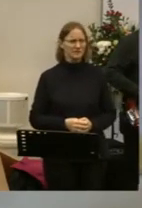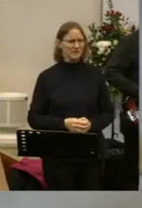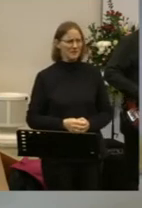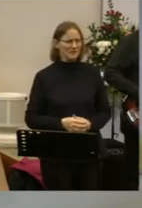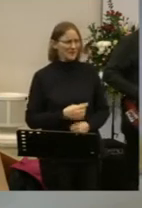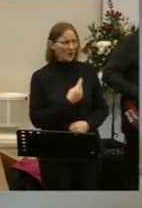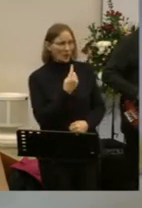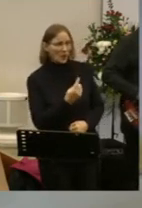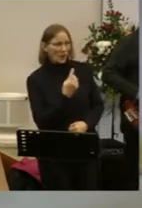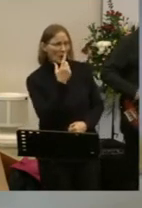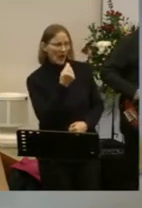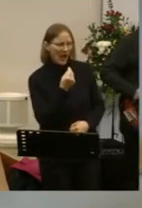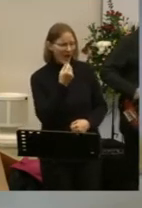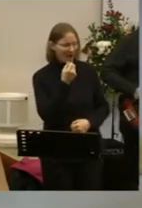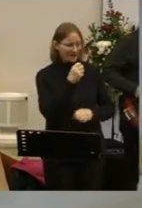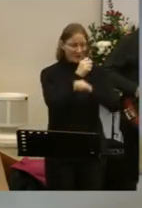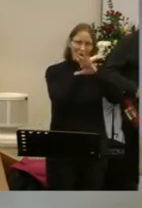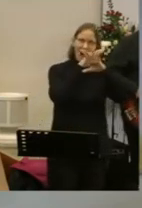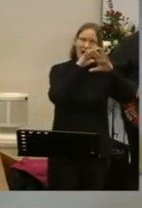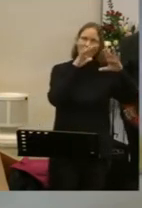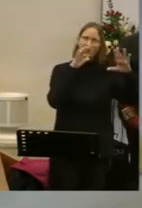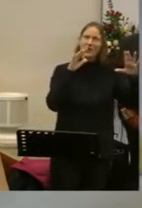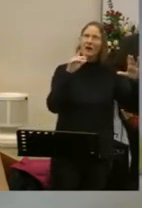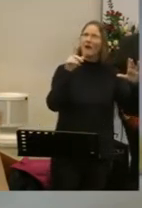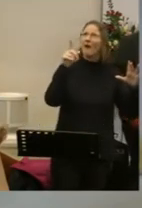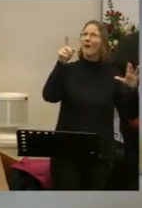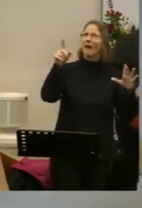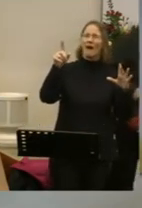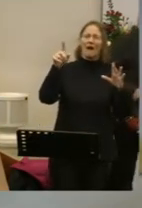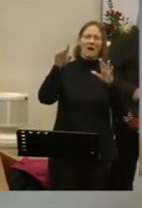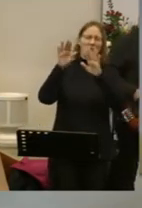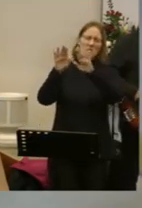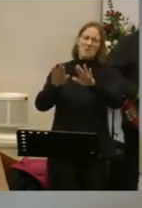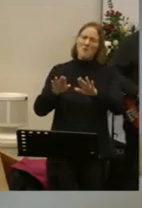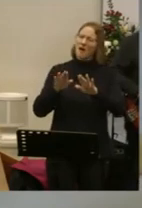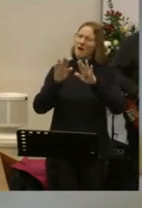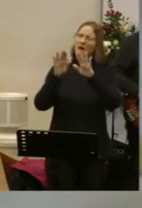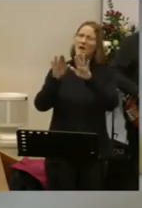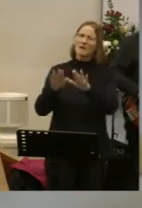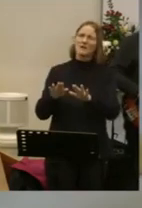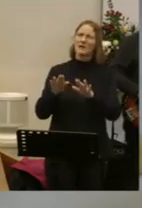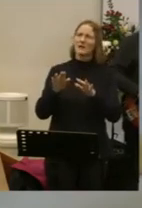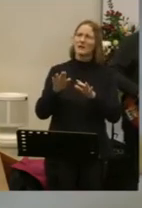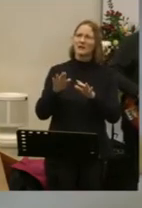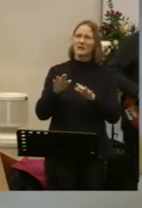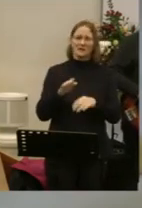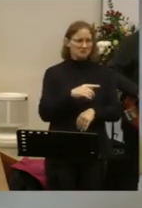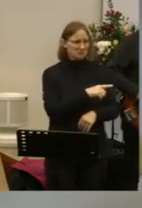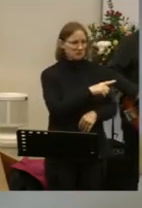Good, could imagine what greater mercy.